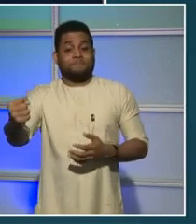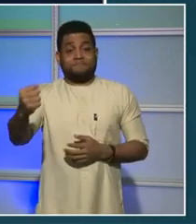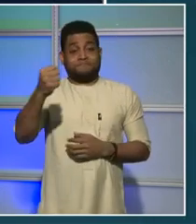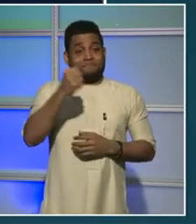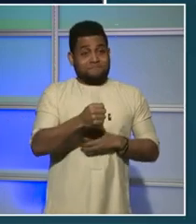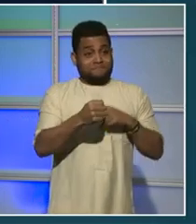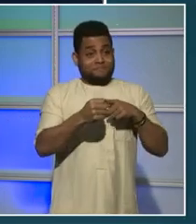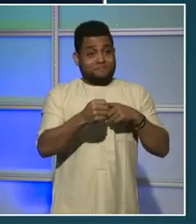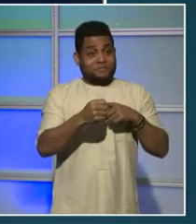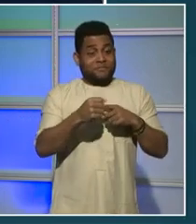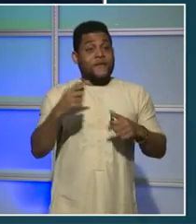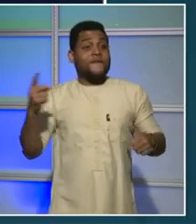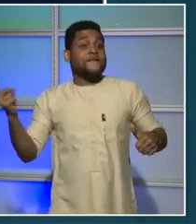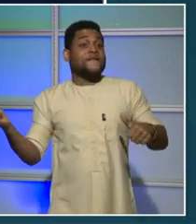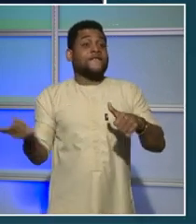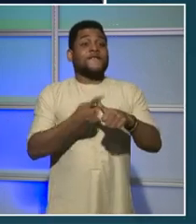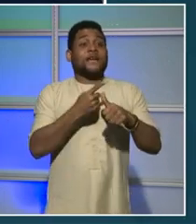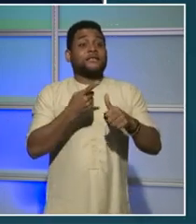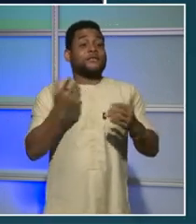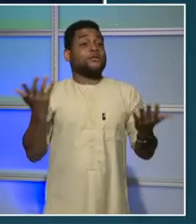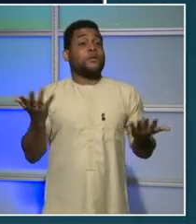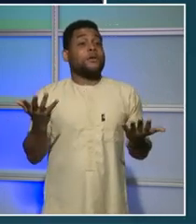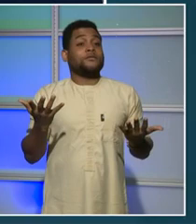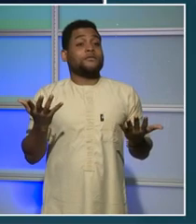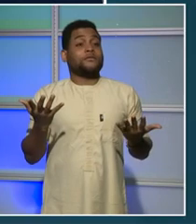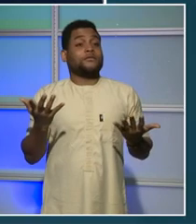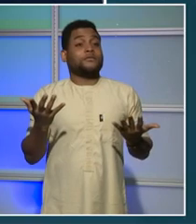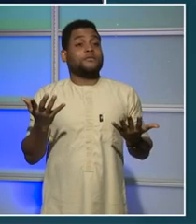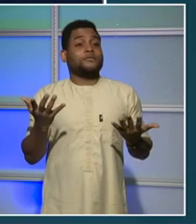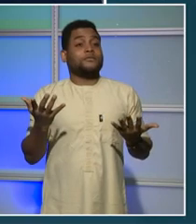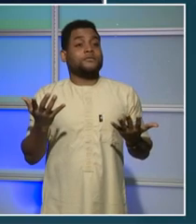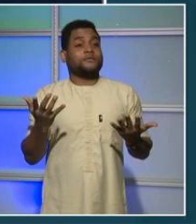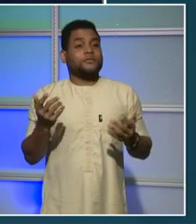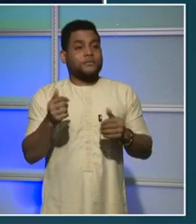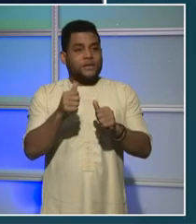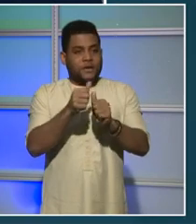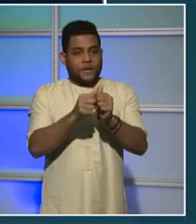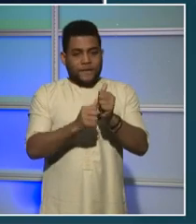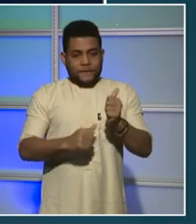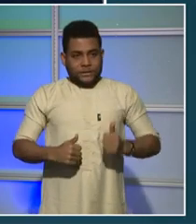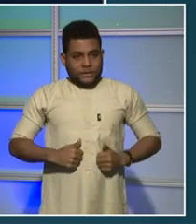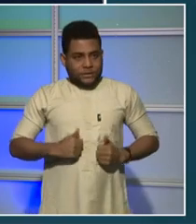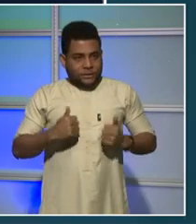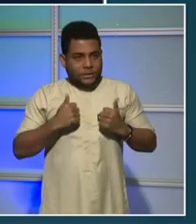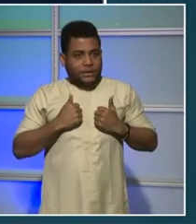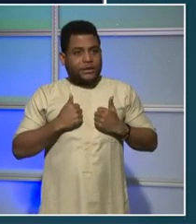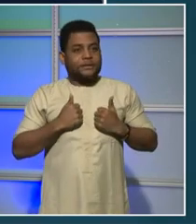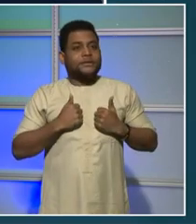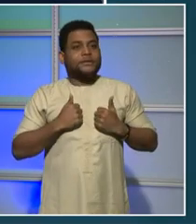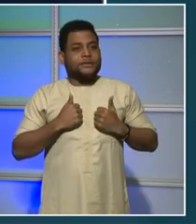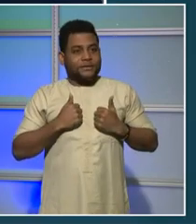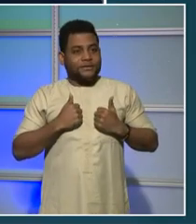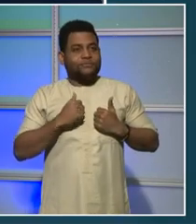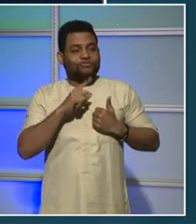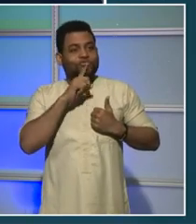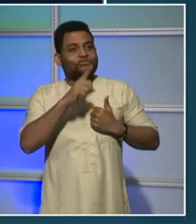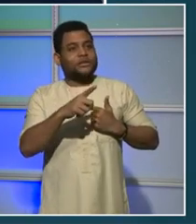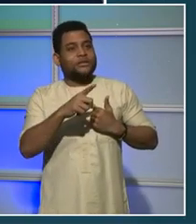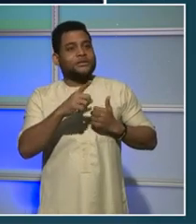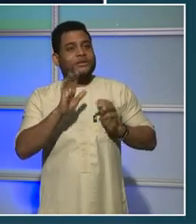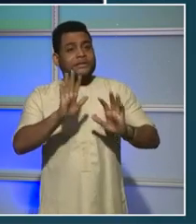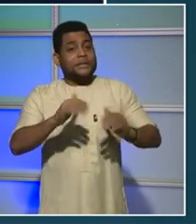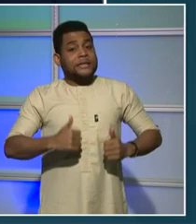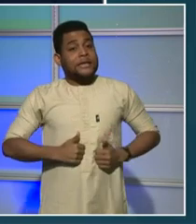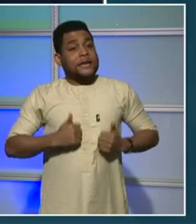every resident of D.C. deserves a fair shot. If you do not allocate resources to